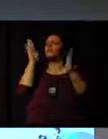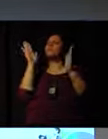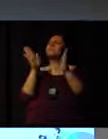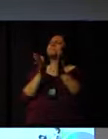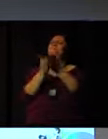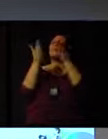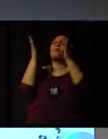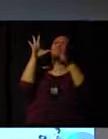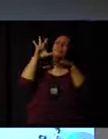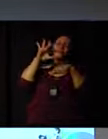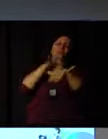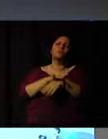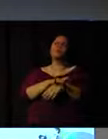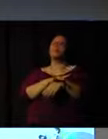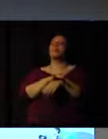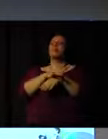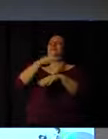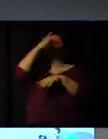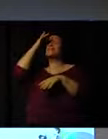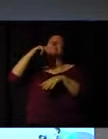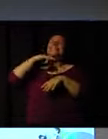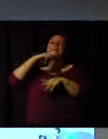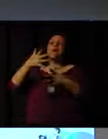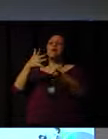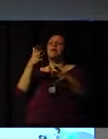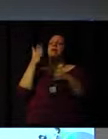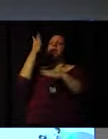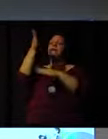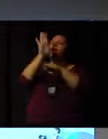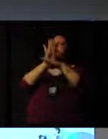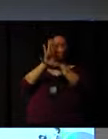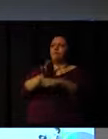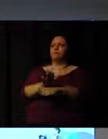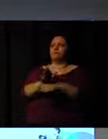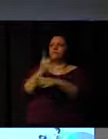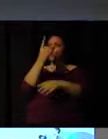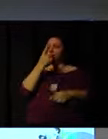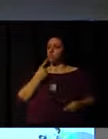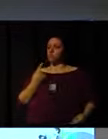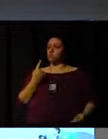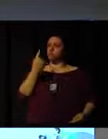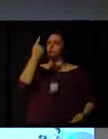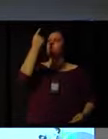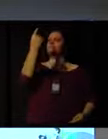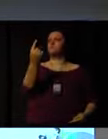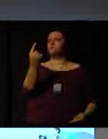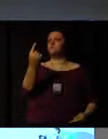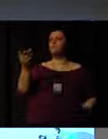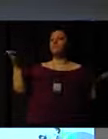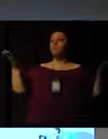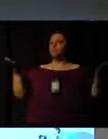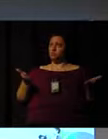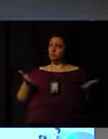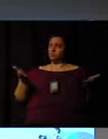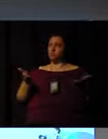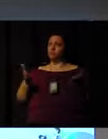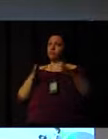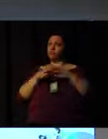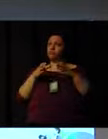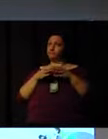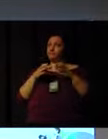the sick, those that nobody wanted to work with. One person. Today, her organization is global.